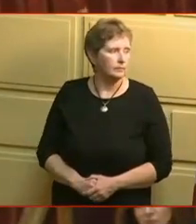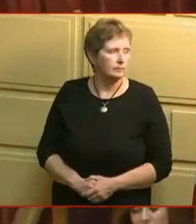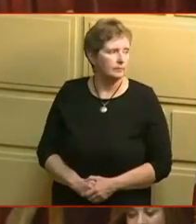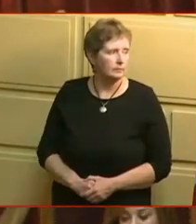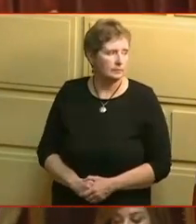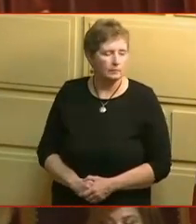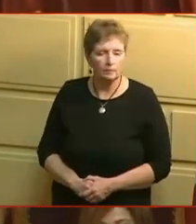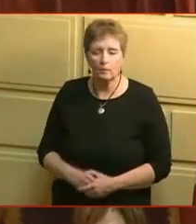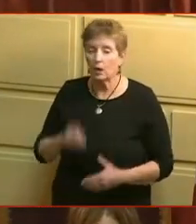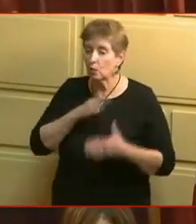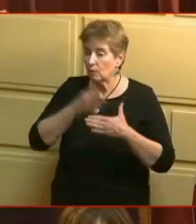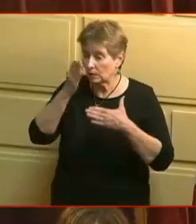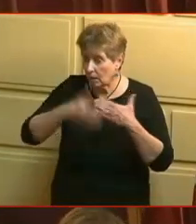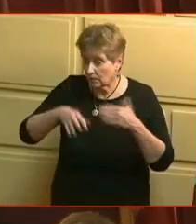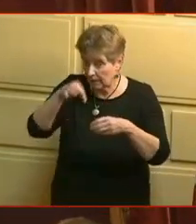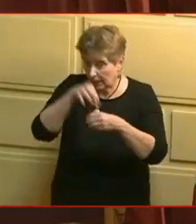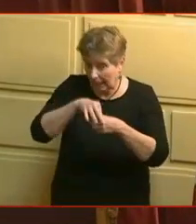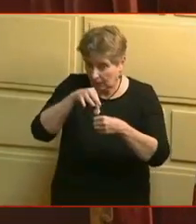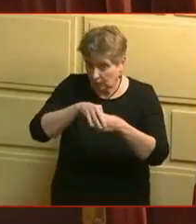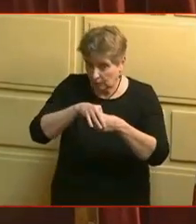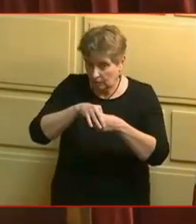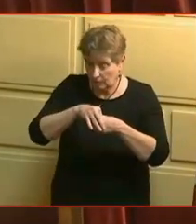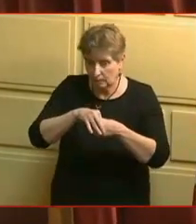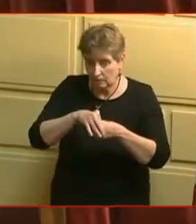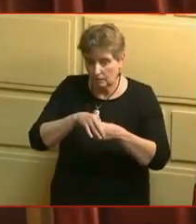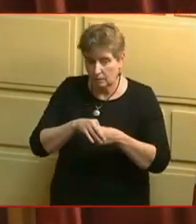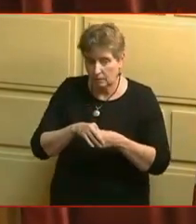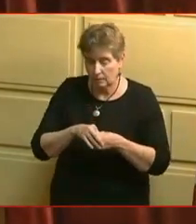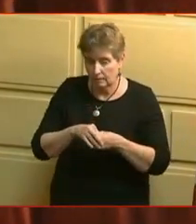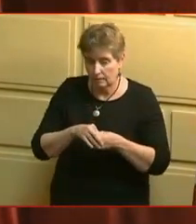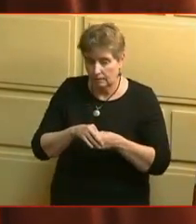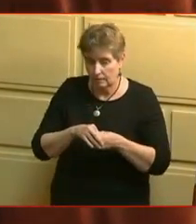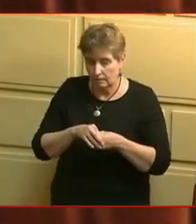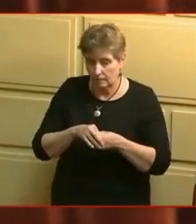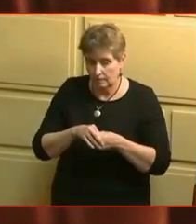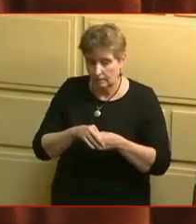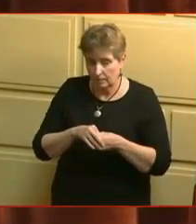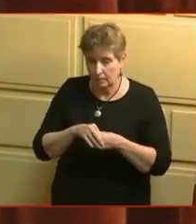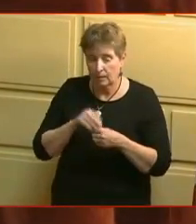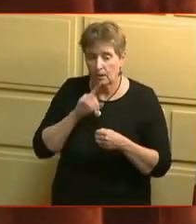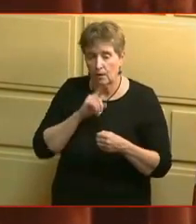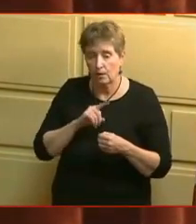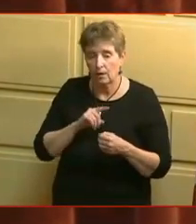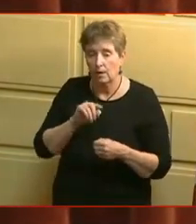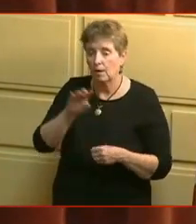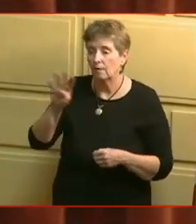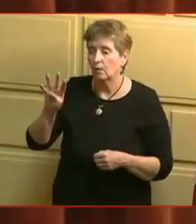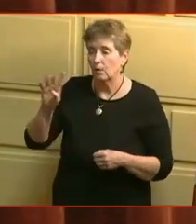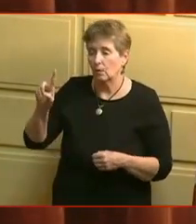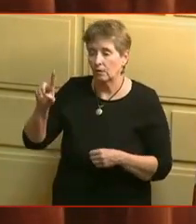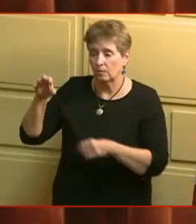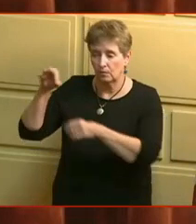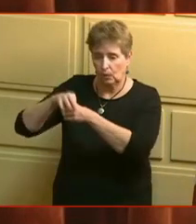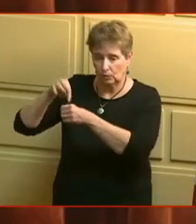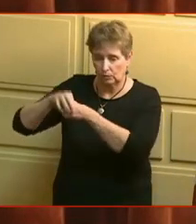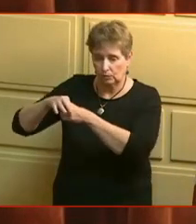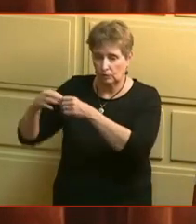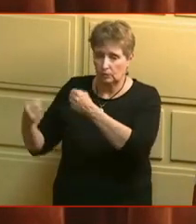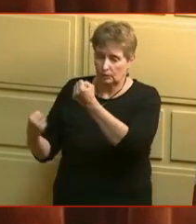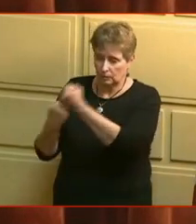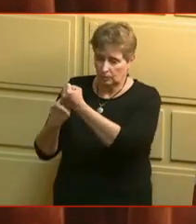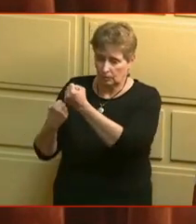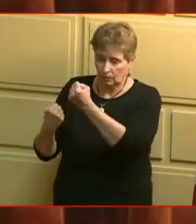The results of the election are there are 41 votes for